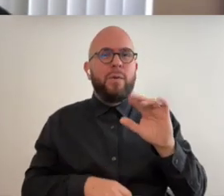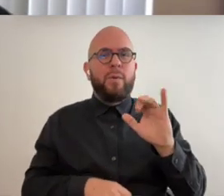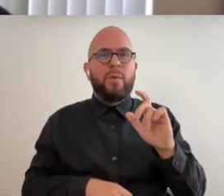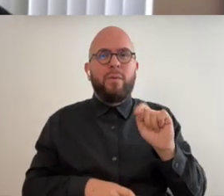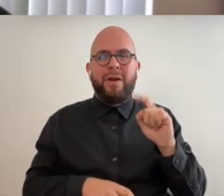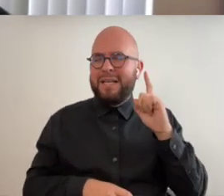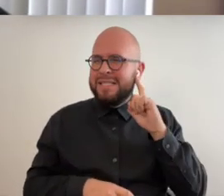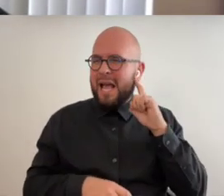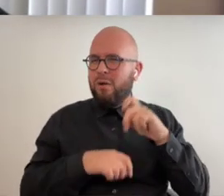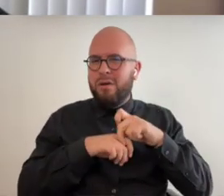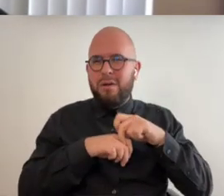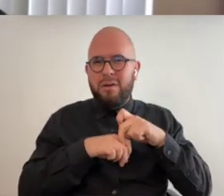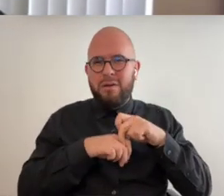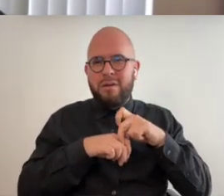that